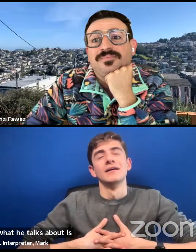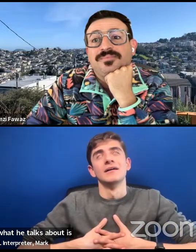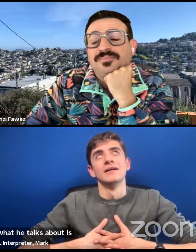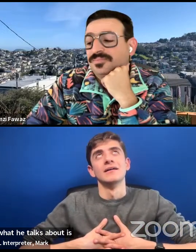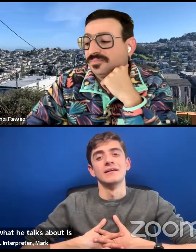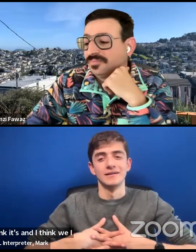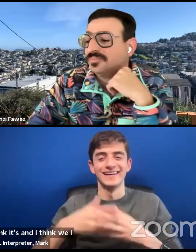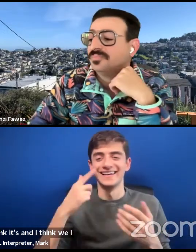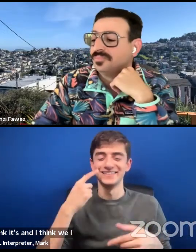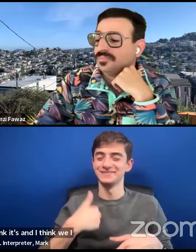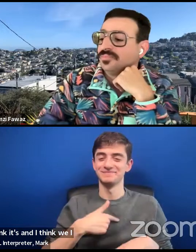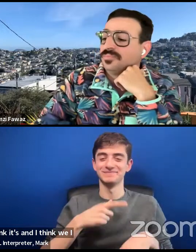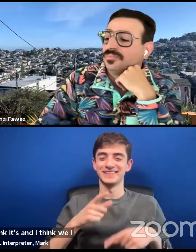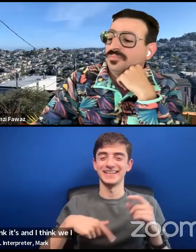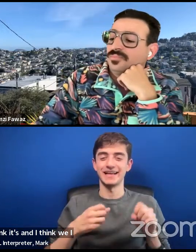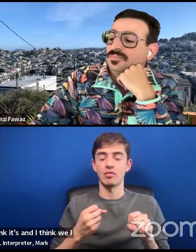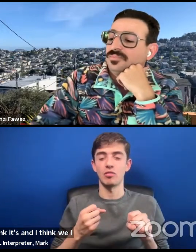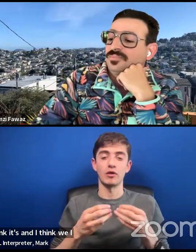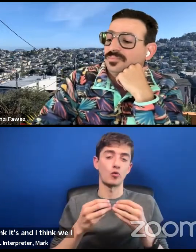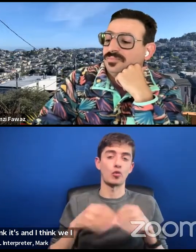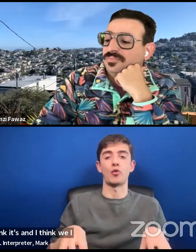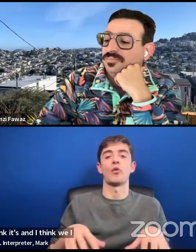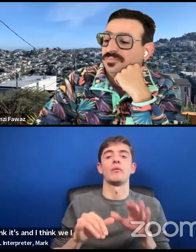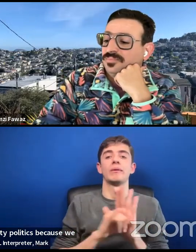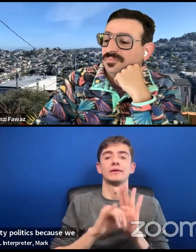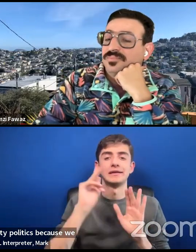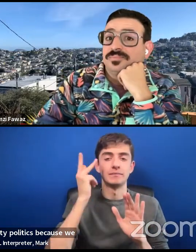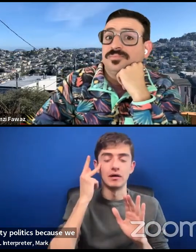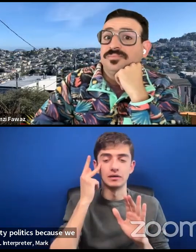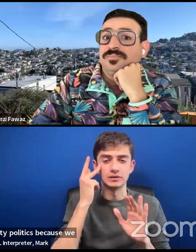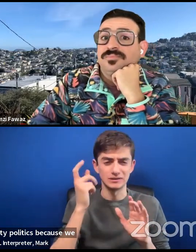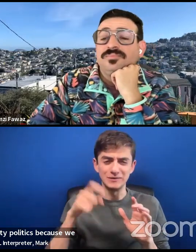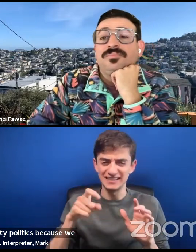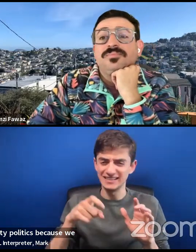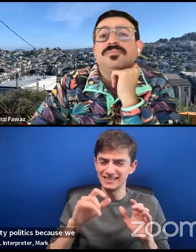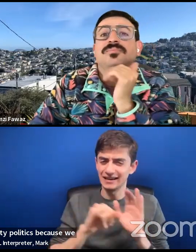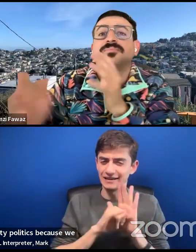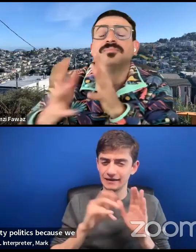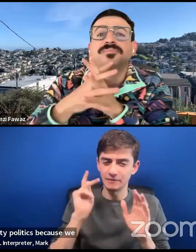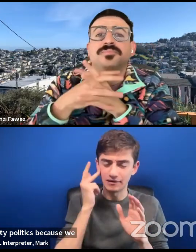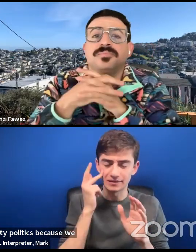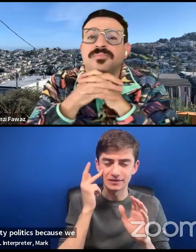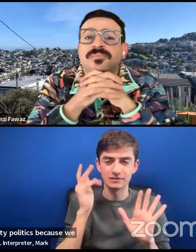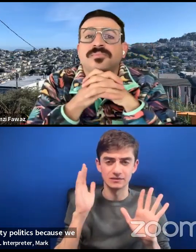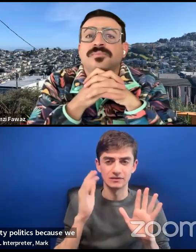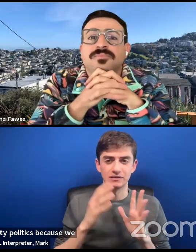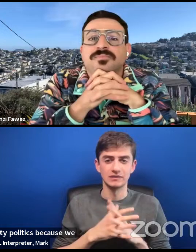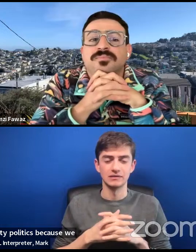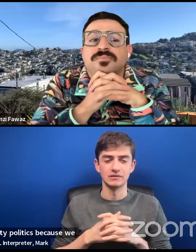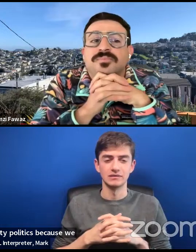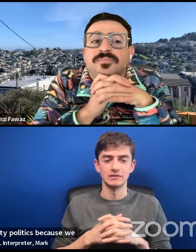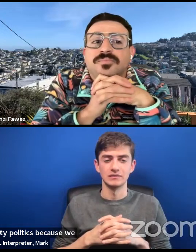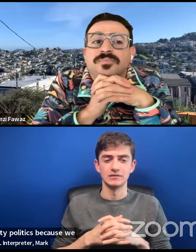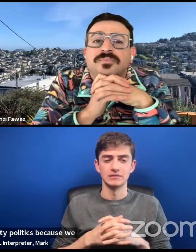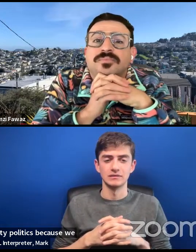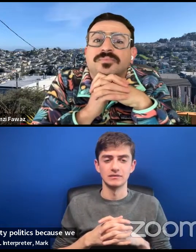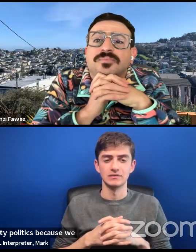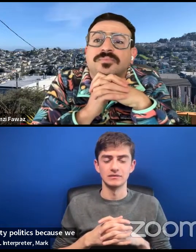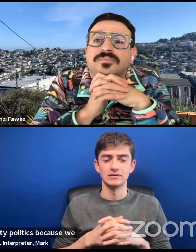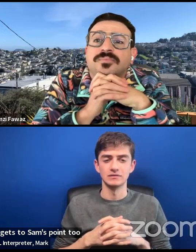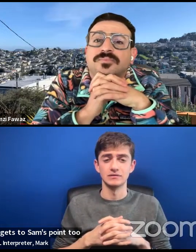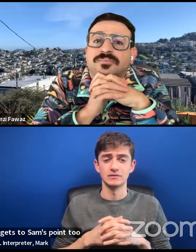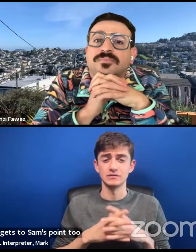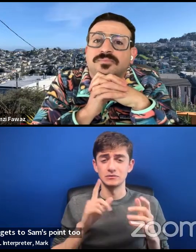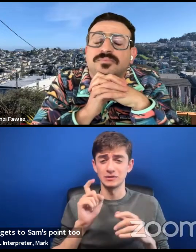I think we can't get rid of identity politics because we need it. this kind of gets back, gets to Samar's point too, about like, do we have